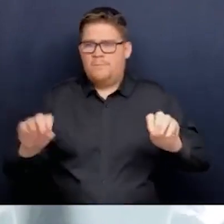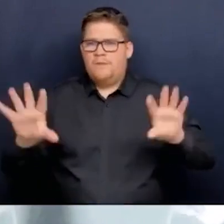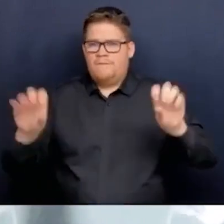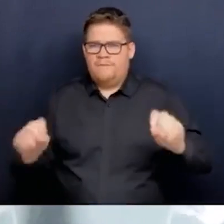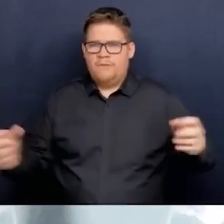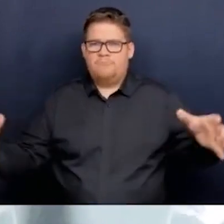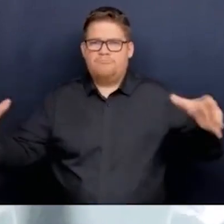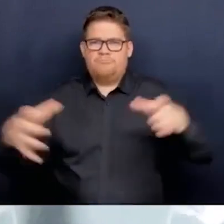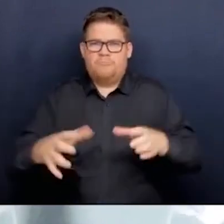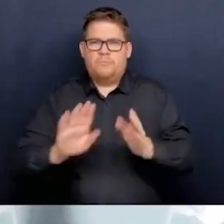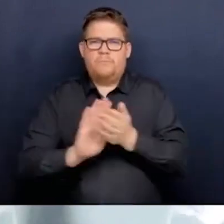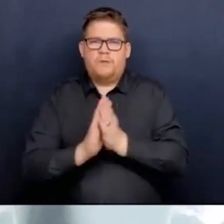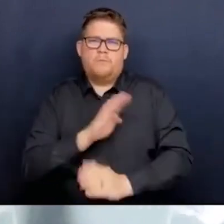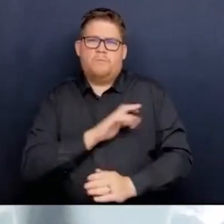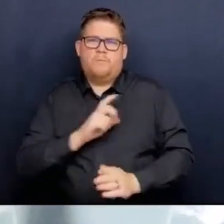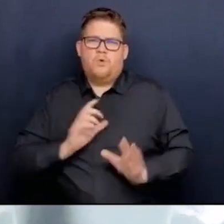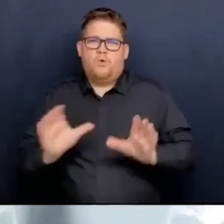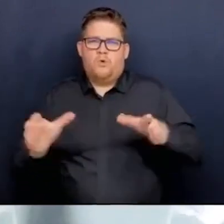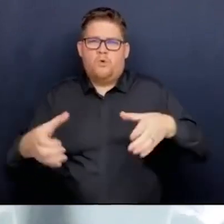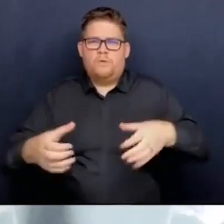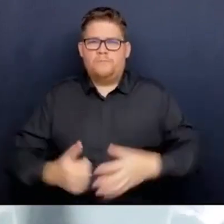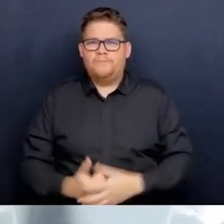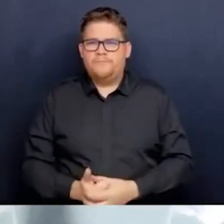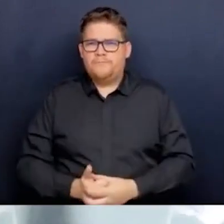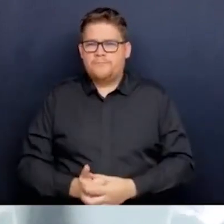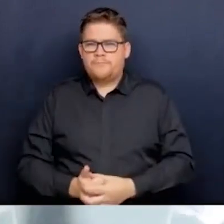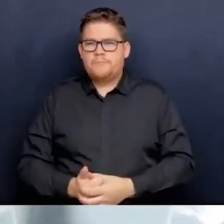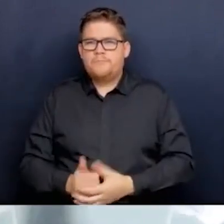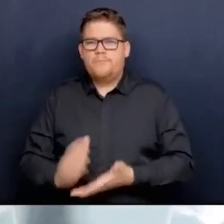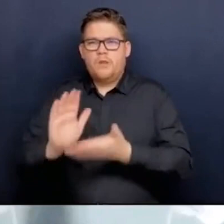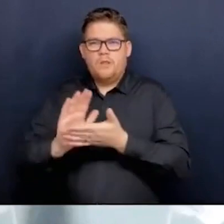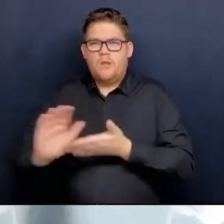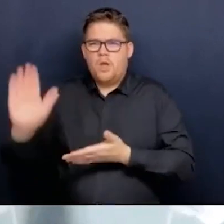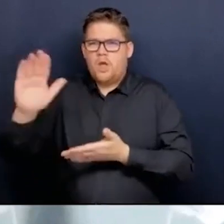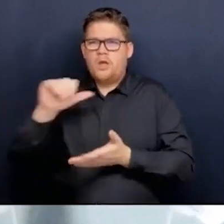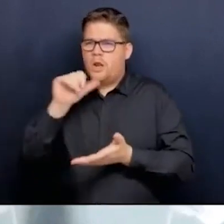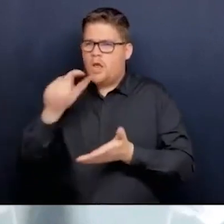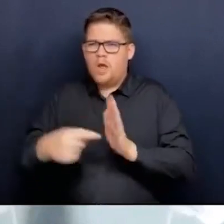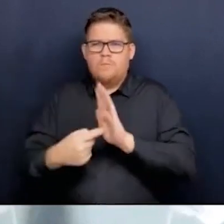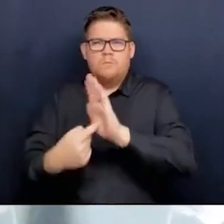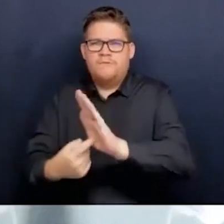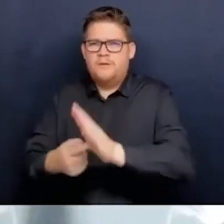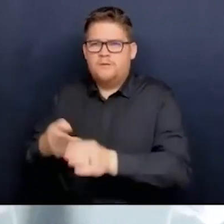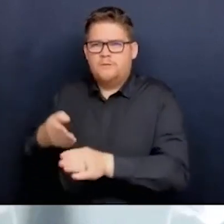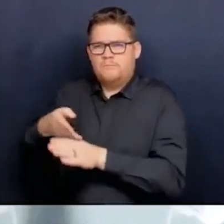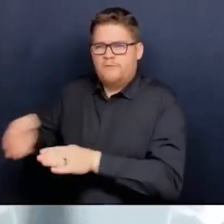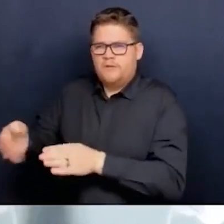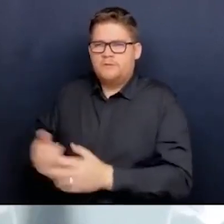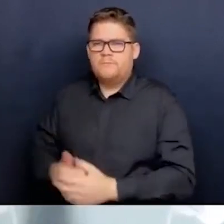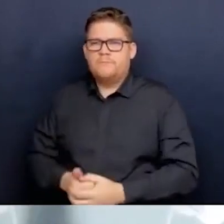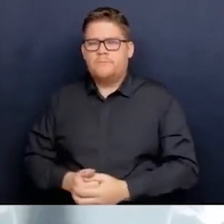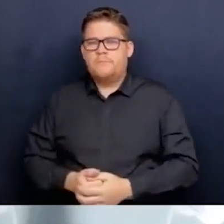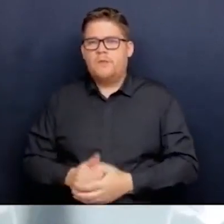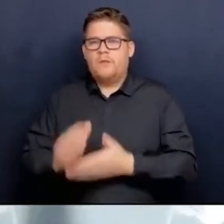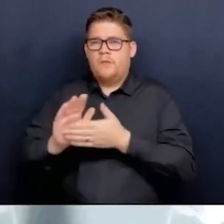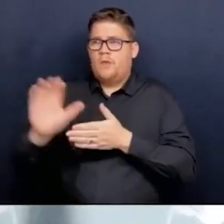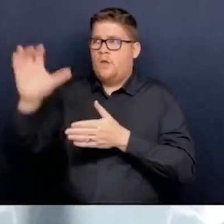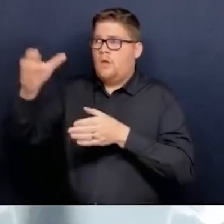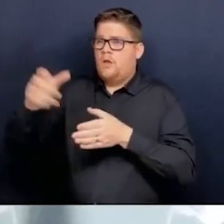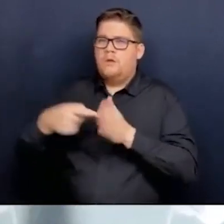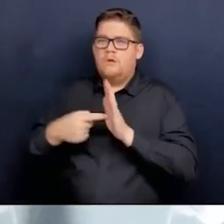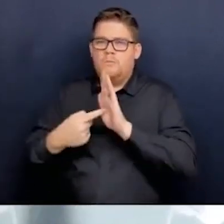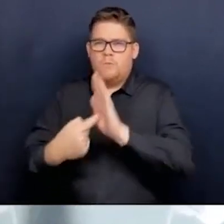not represent the profession. They represent the public interest. So they regulate the profession. So the recommendation that was